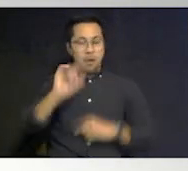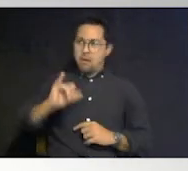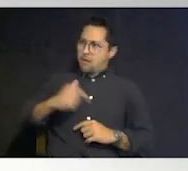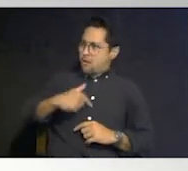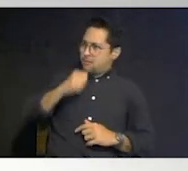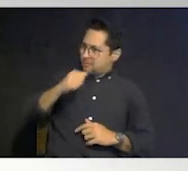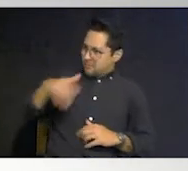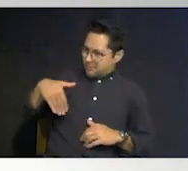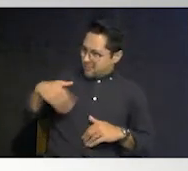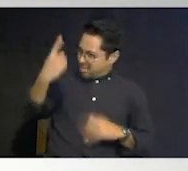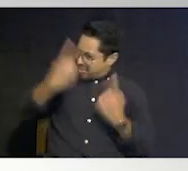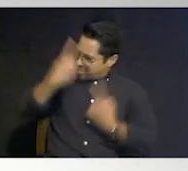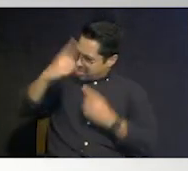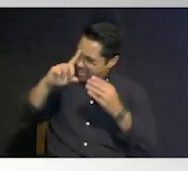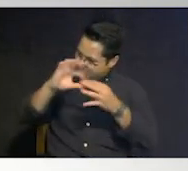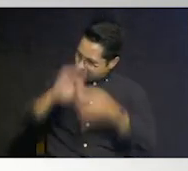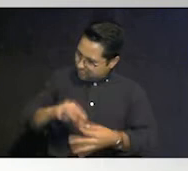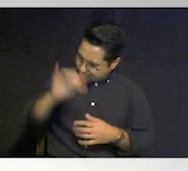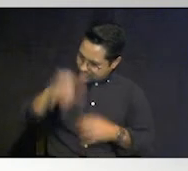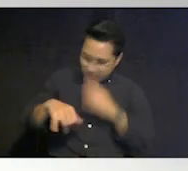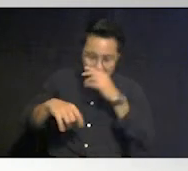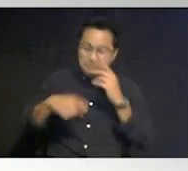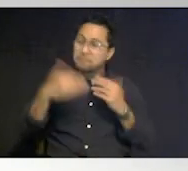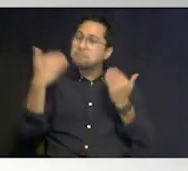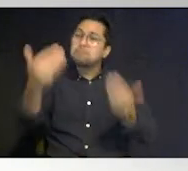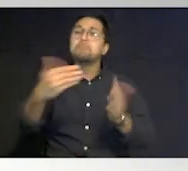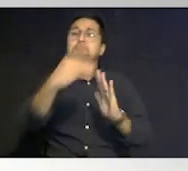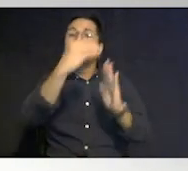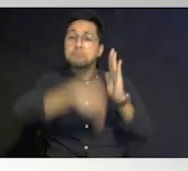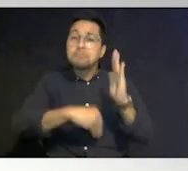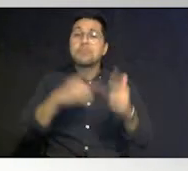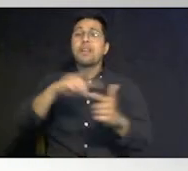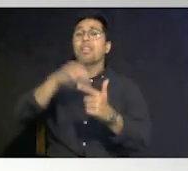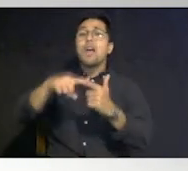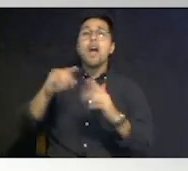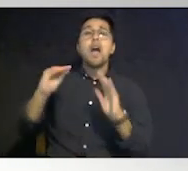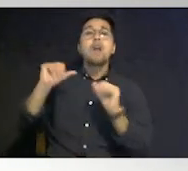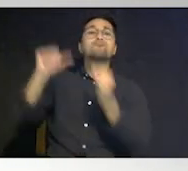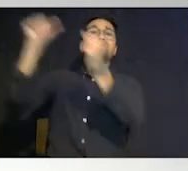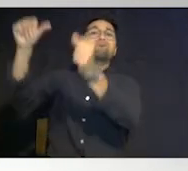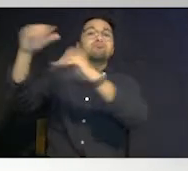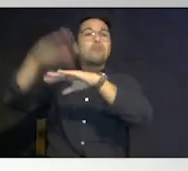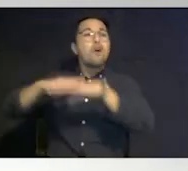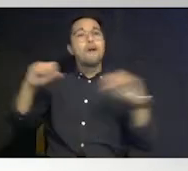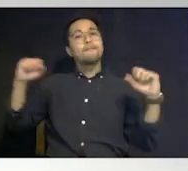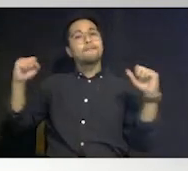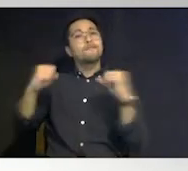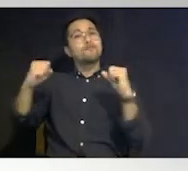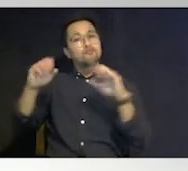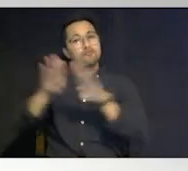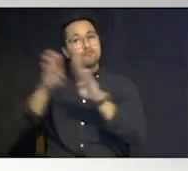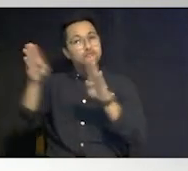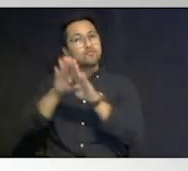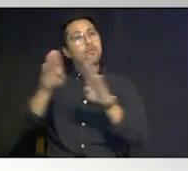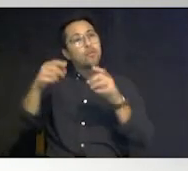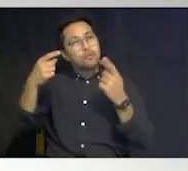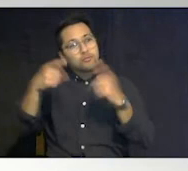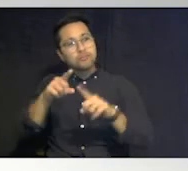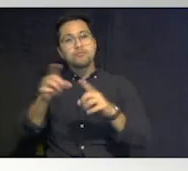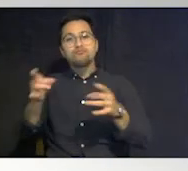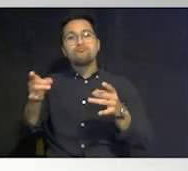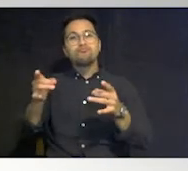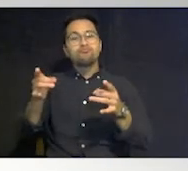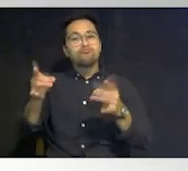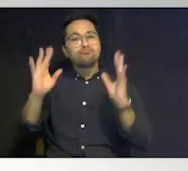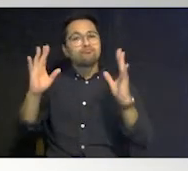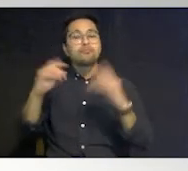even think about that but fill it in and then just post it on your refrigerator during hurricane season um the other part